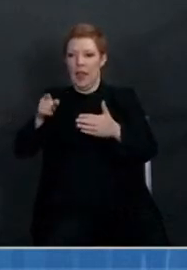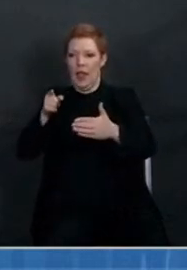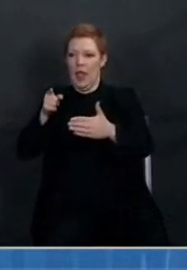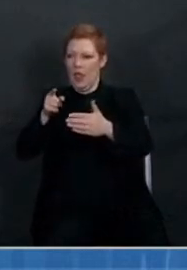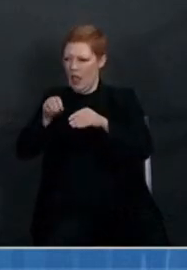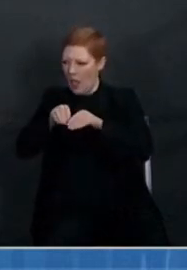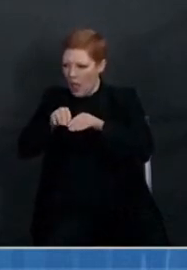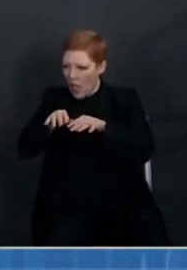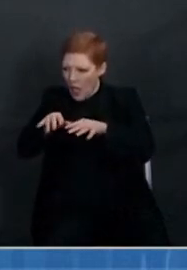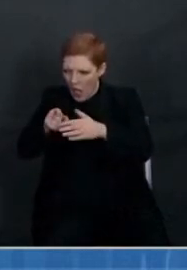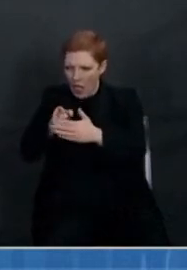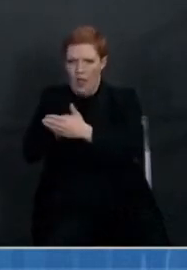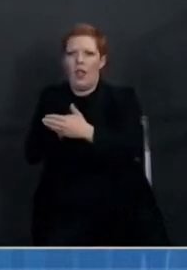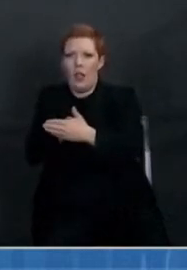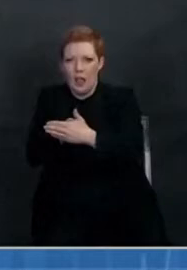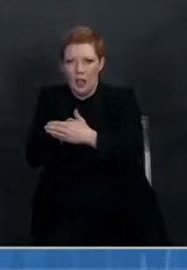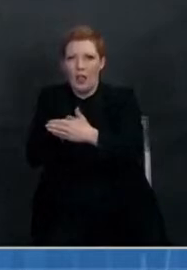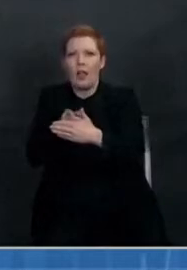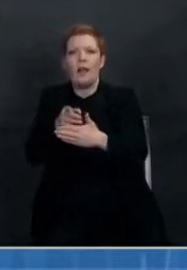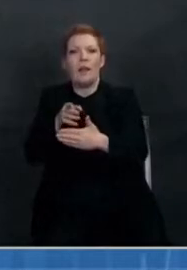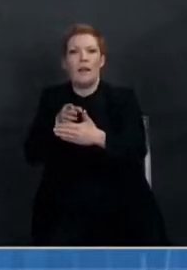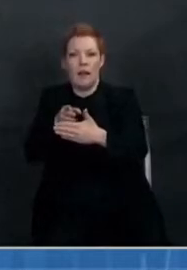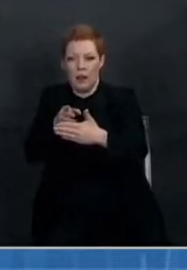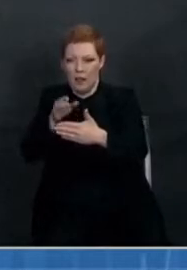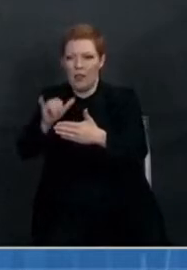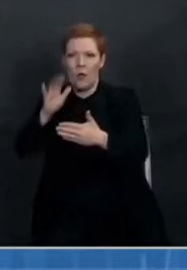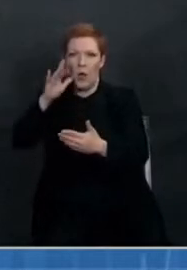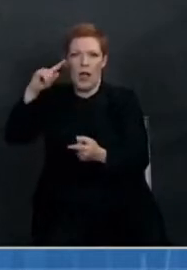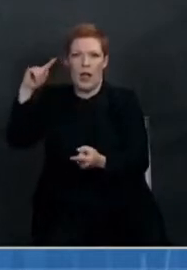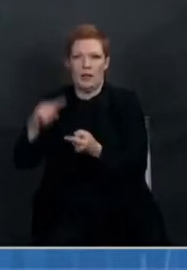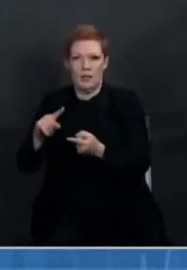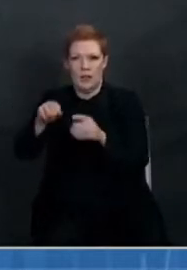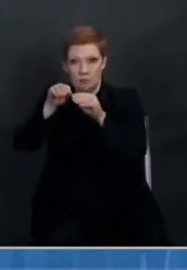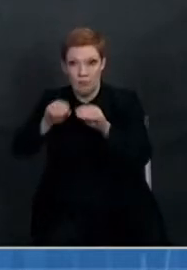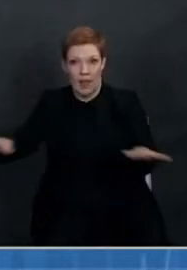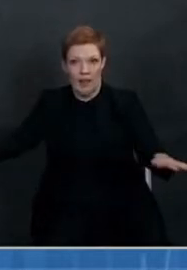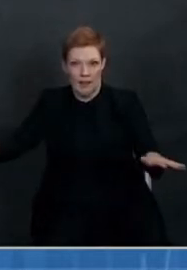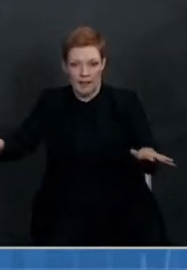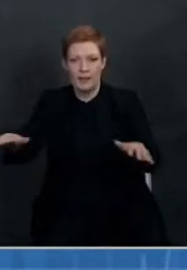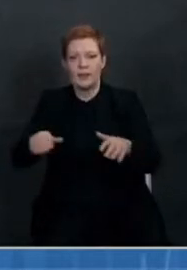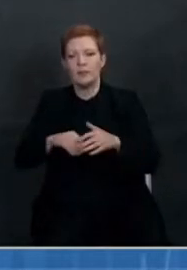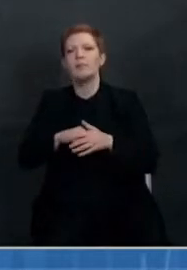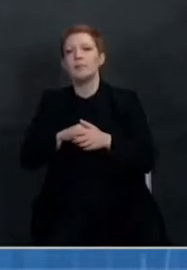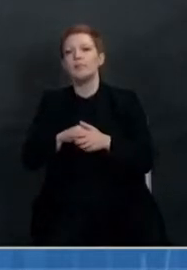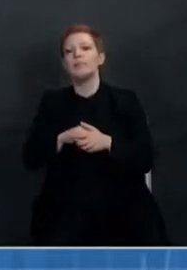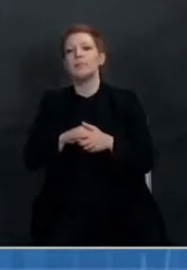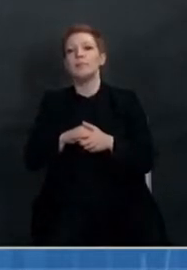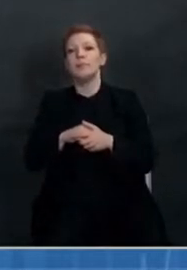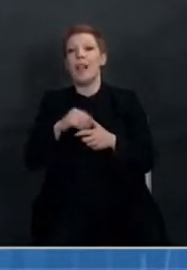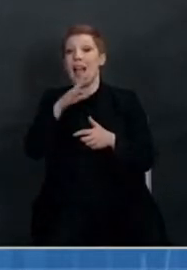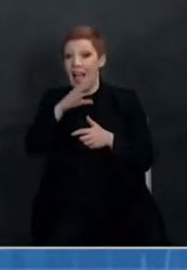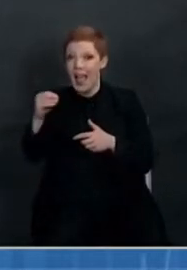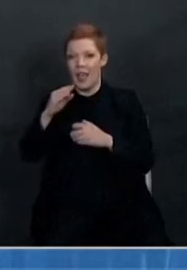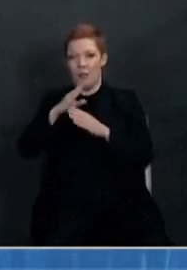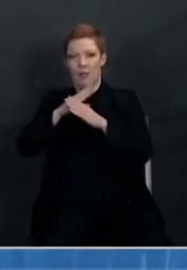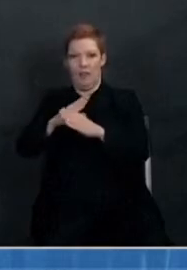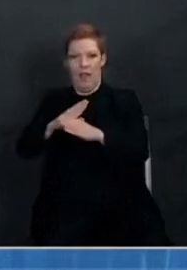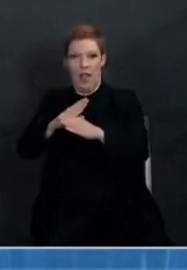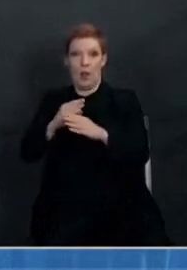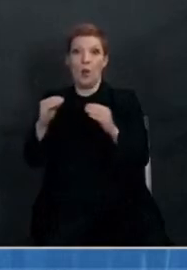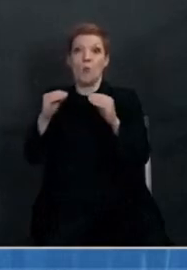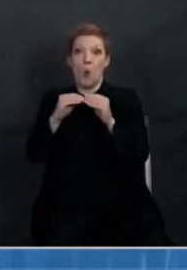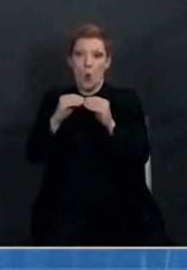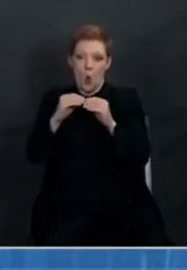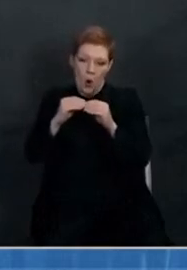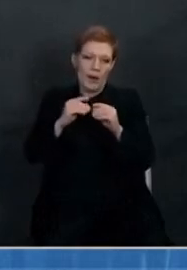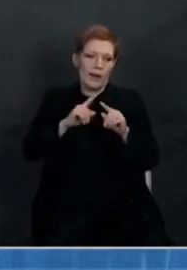continue to respond to the pressures that you put on it, you will not get mutations. So when we're looking